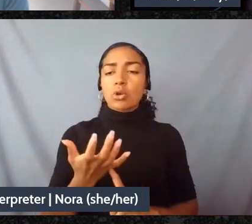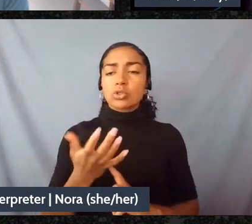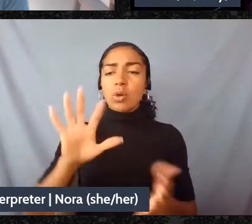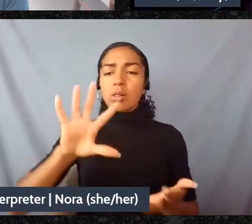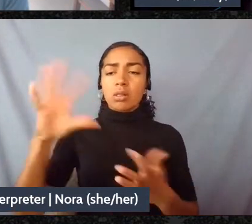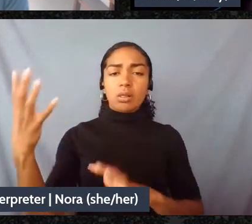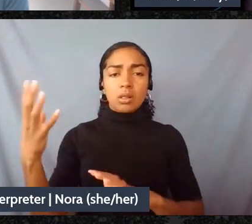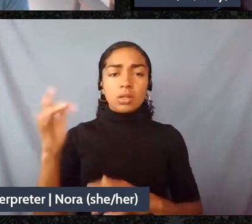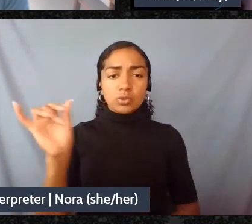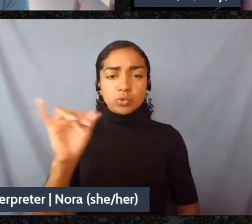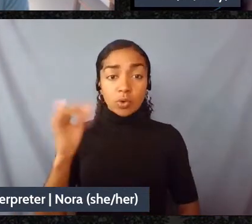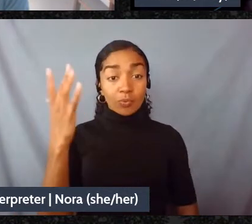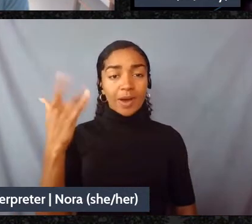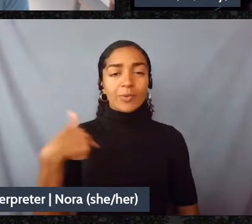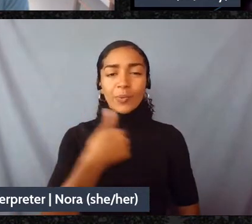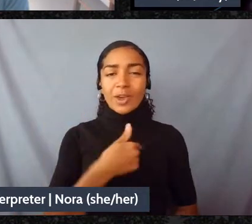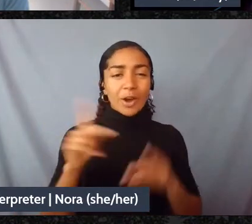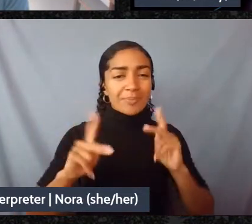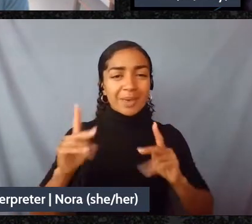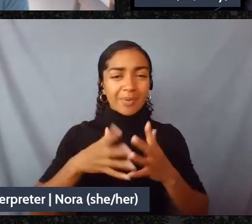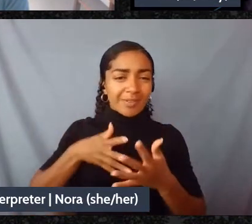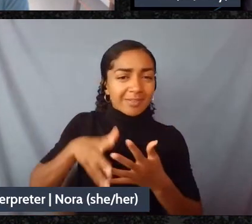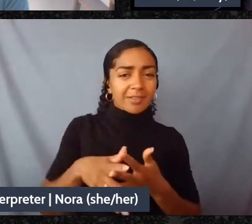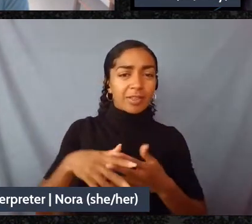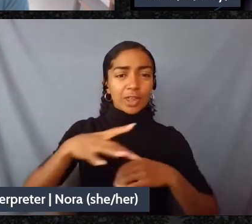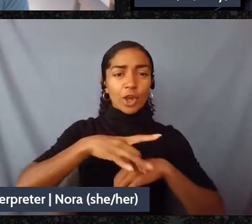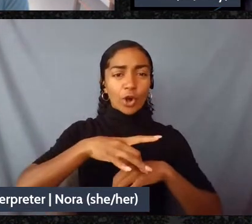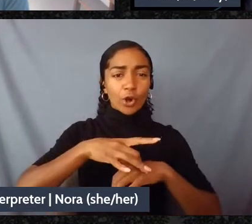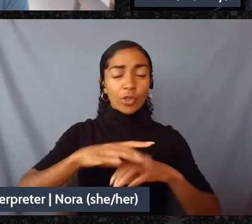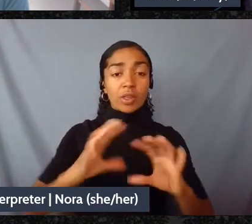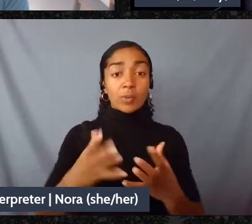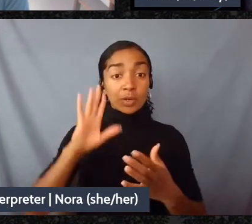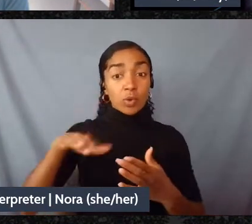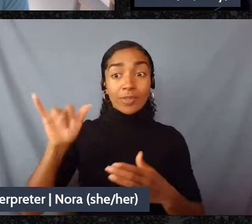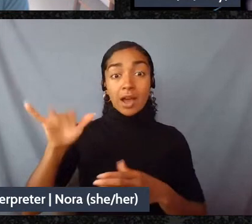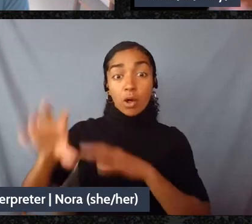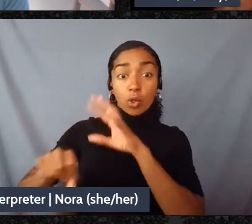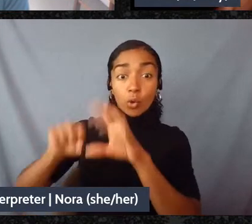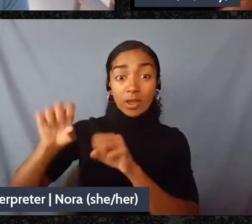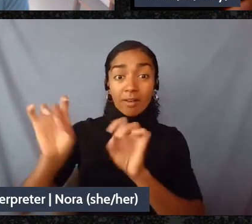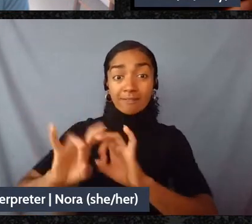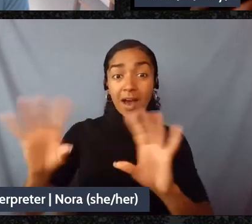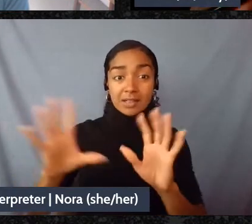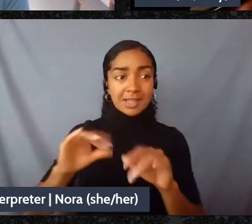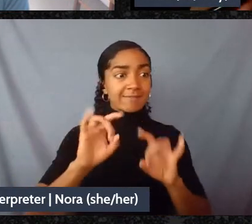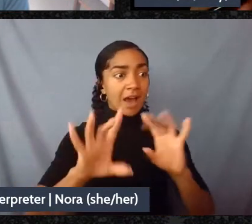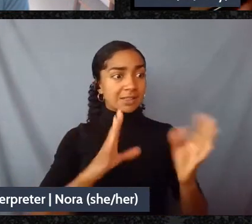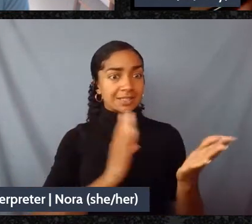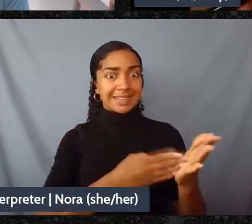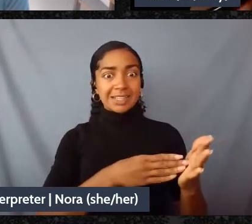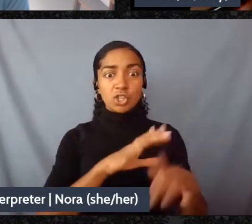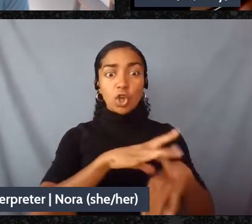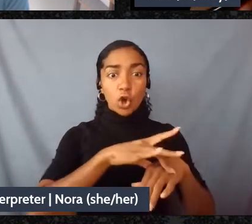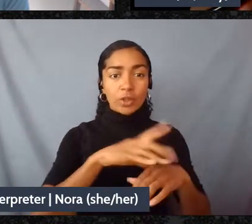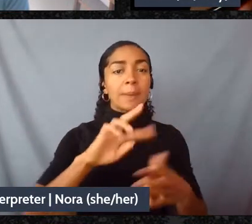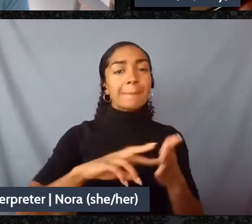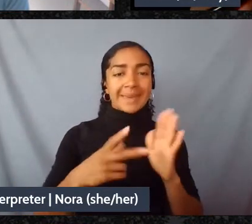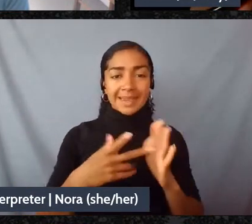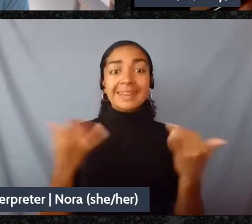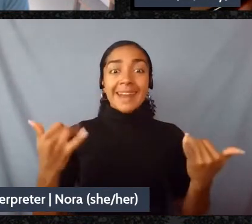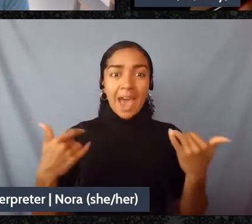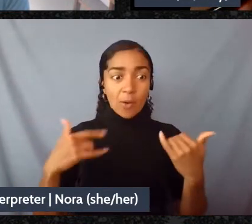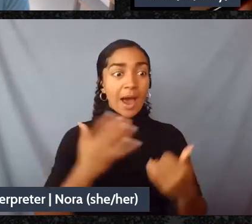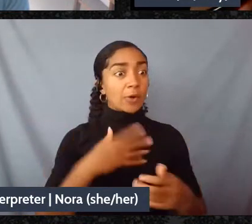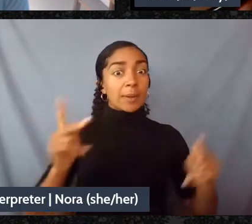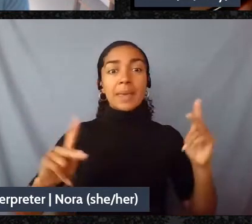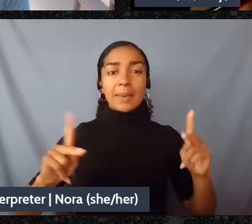And the reality is this, that colonial violence and violence against the earth has made our people more susceptible to viruses such as COVID